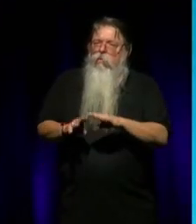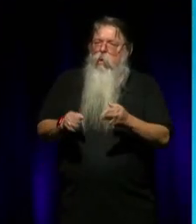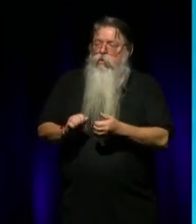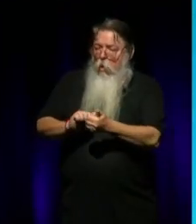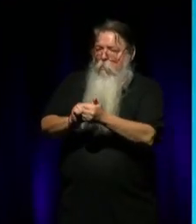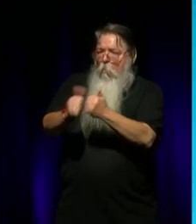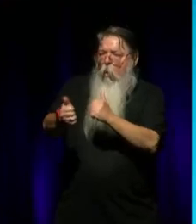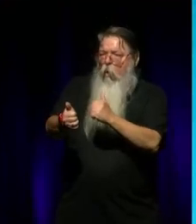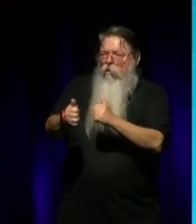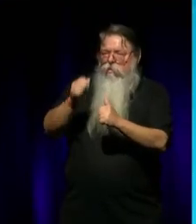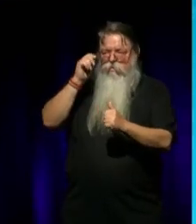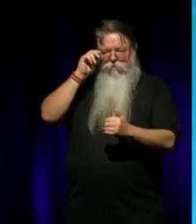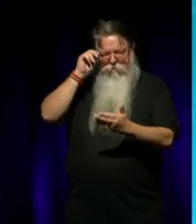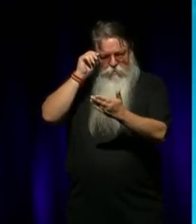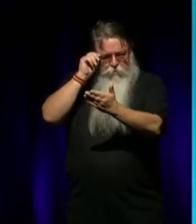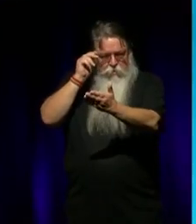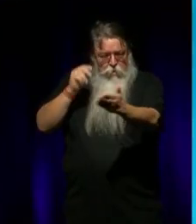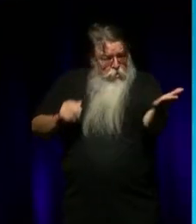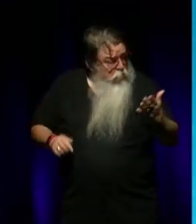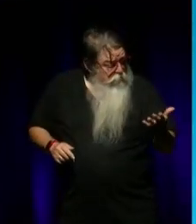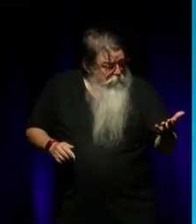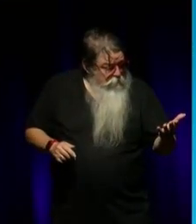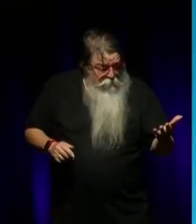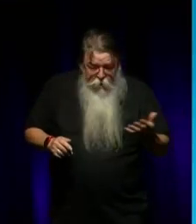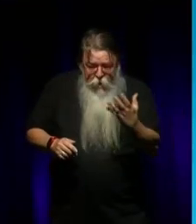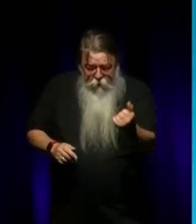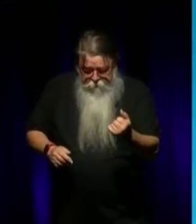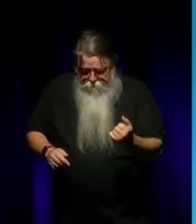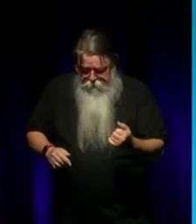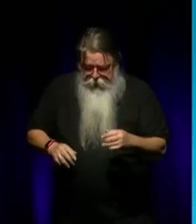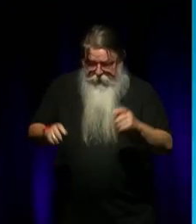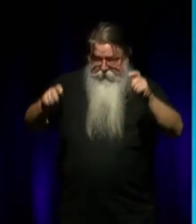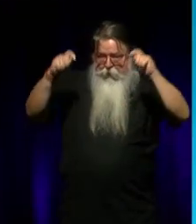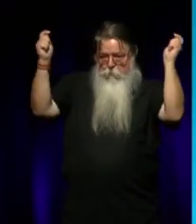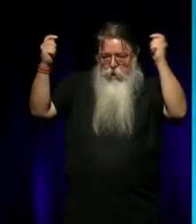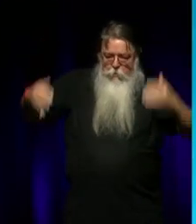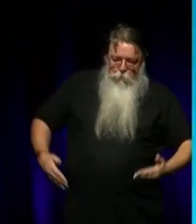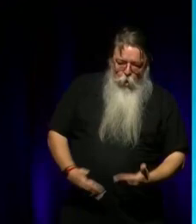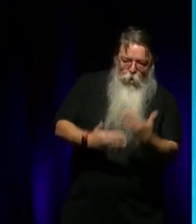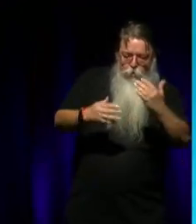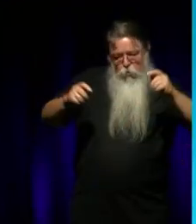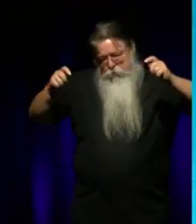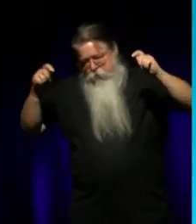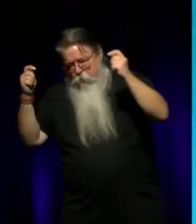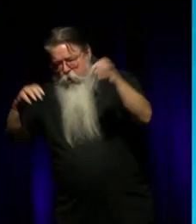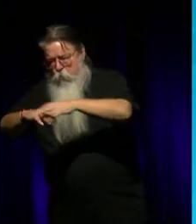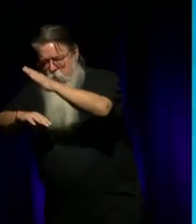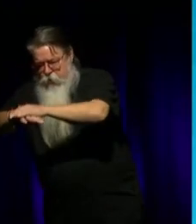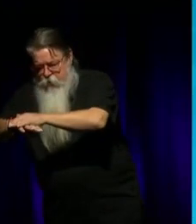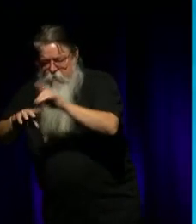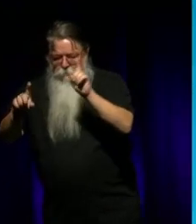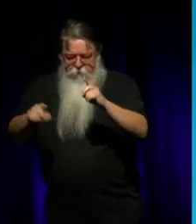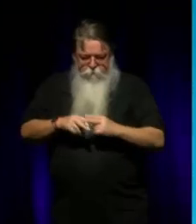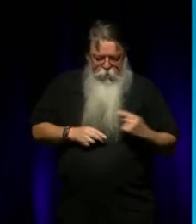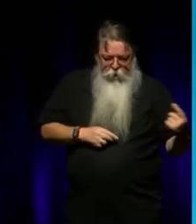You you have ceremonies for birthing and marriage, you have, they're significant. So, adopting those traditional kinship system,